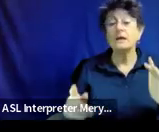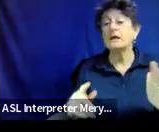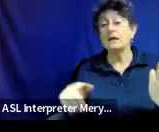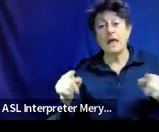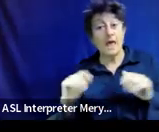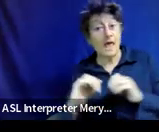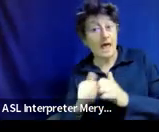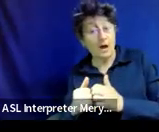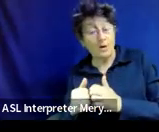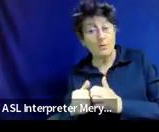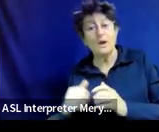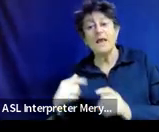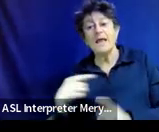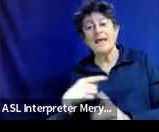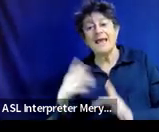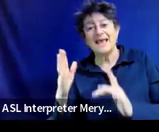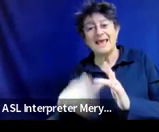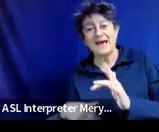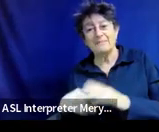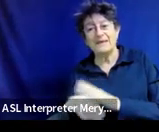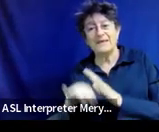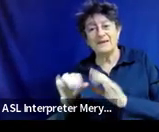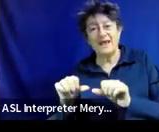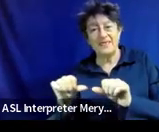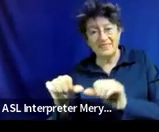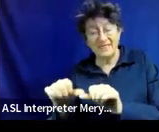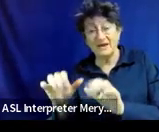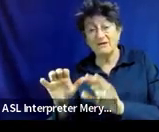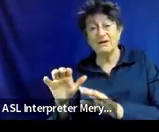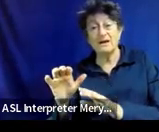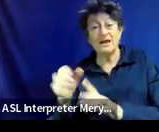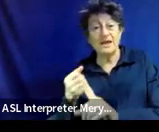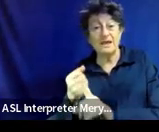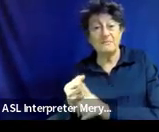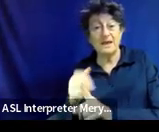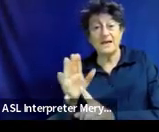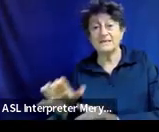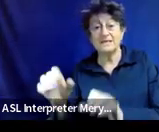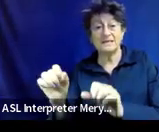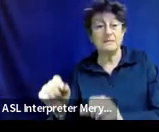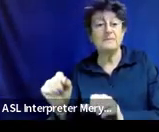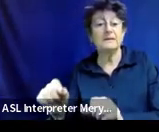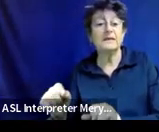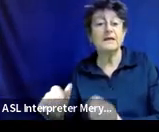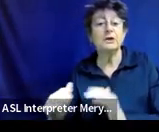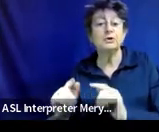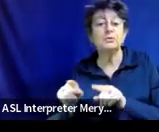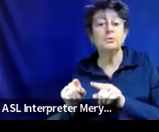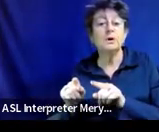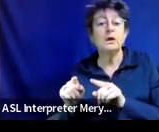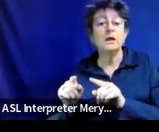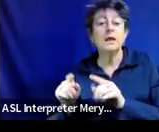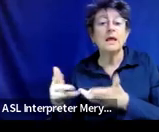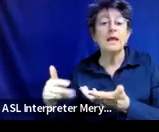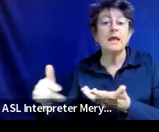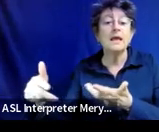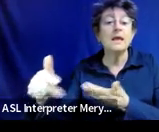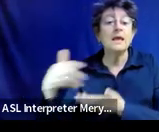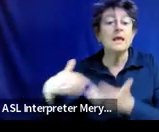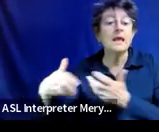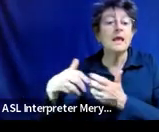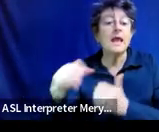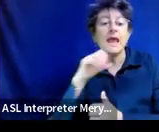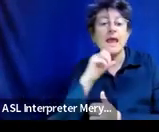impact Eli's ability to participate in literacy activities the same age of years. And on the functional side, in